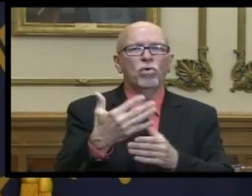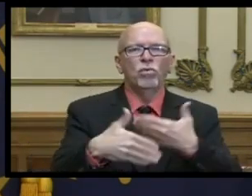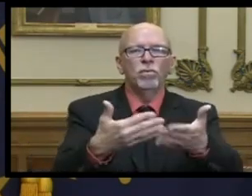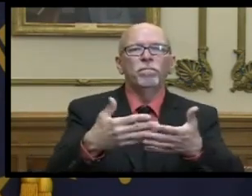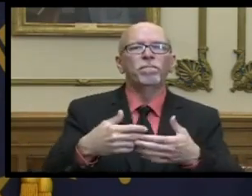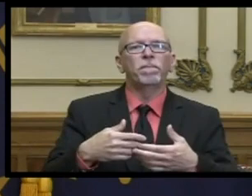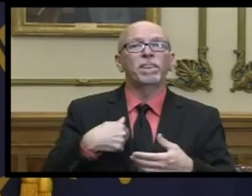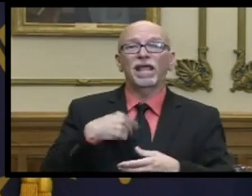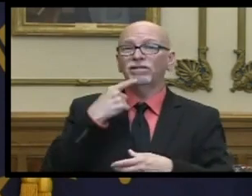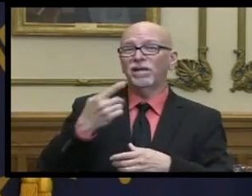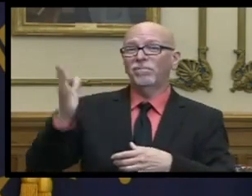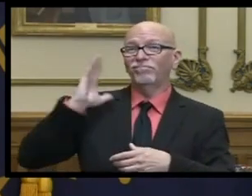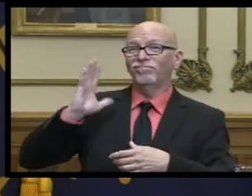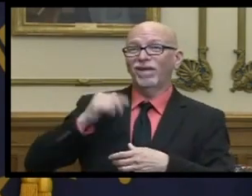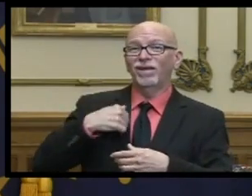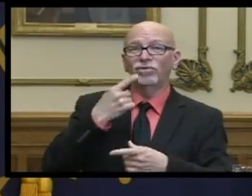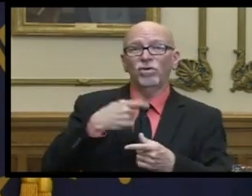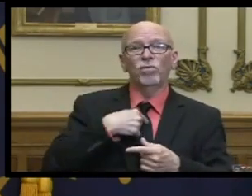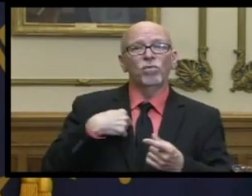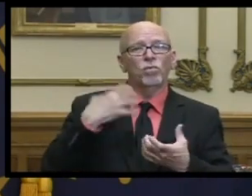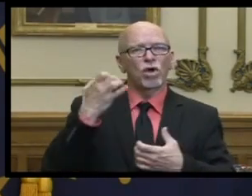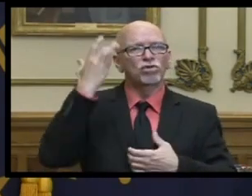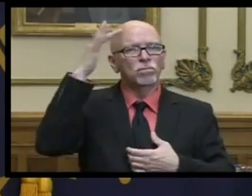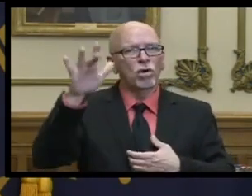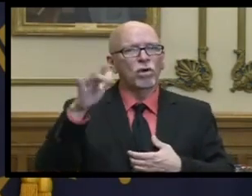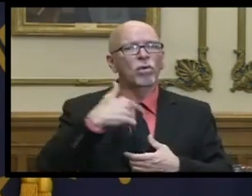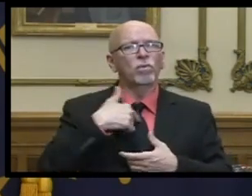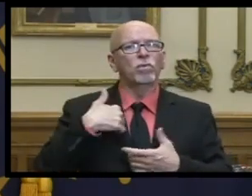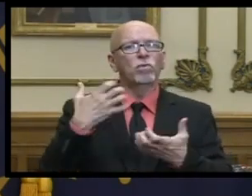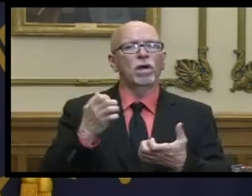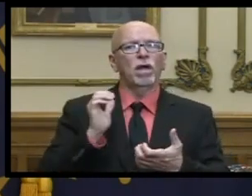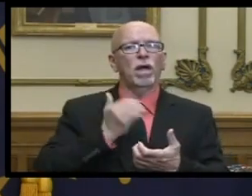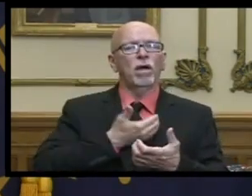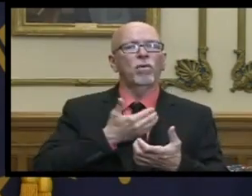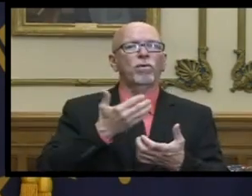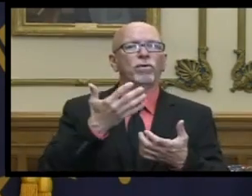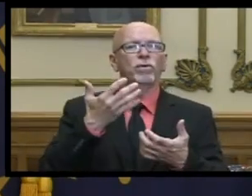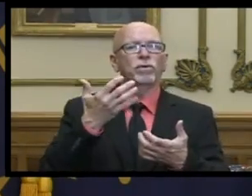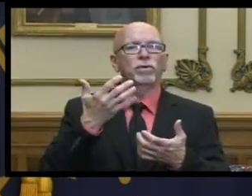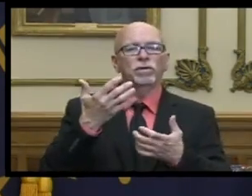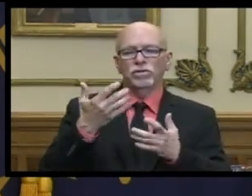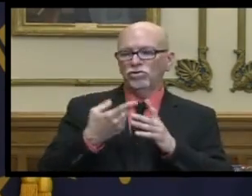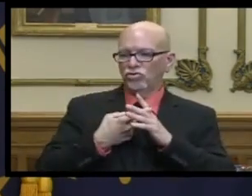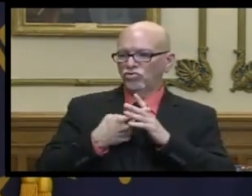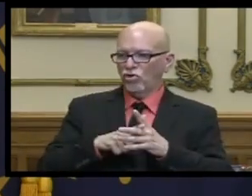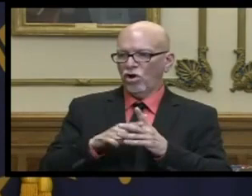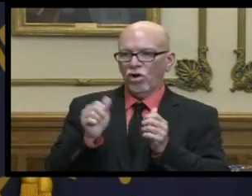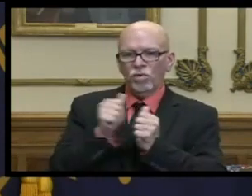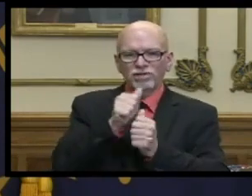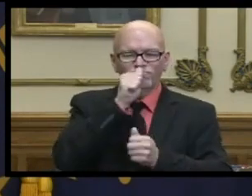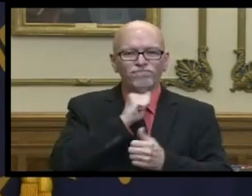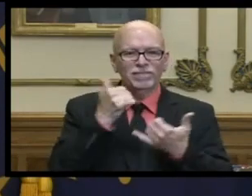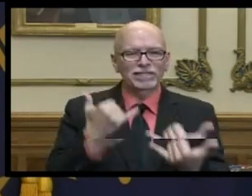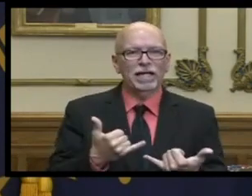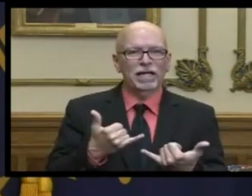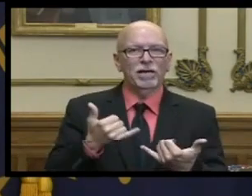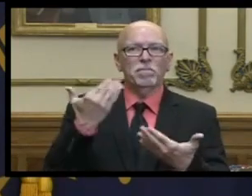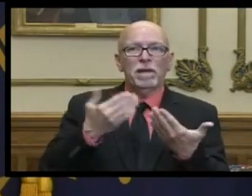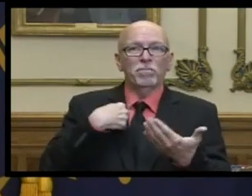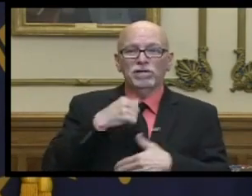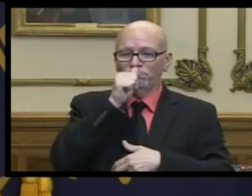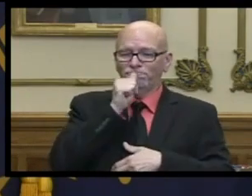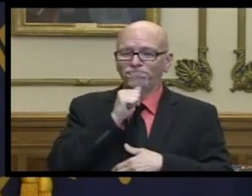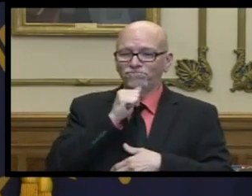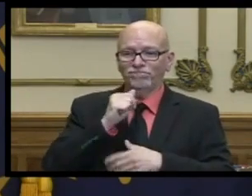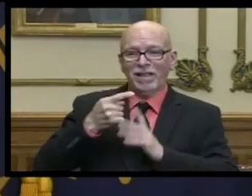very early on that we wanted to be smart we wanted to take our medicine at the at the outset and it might not taste good going down but the